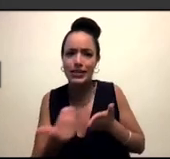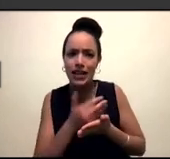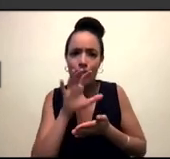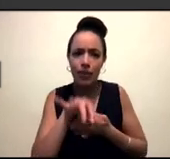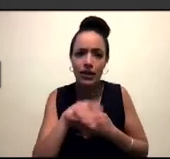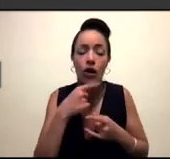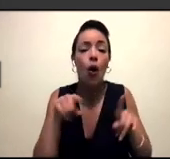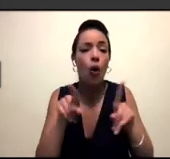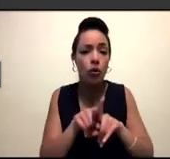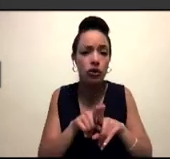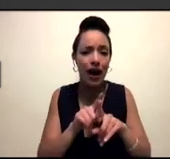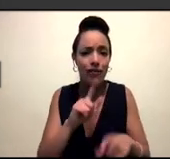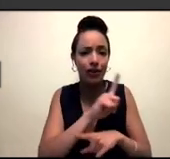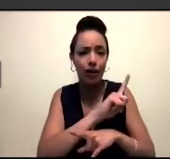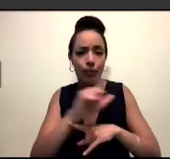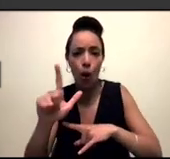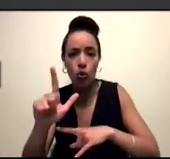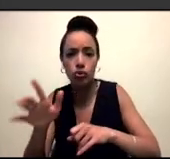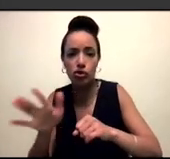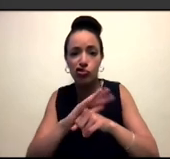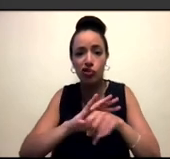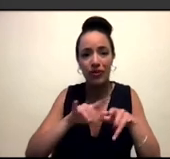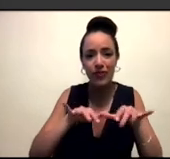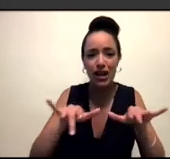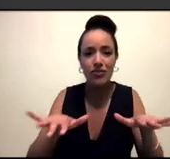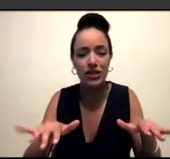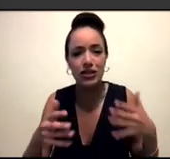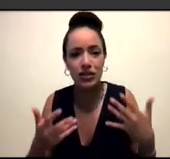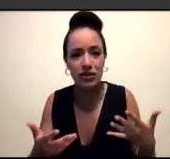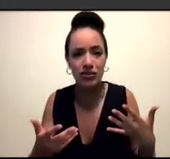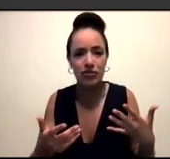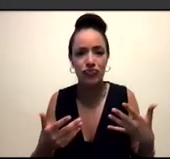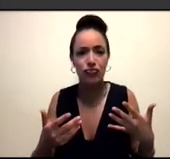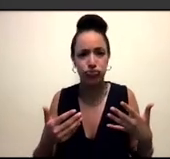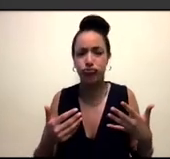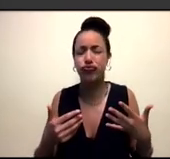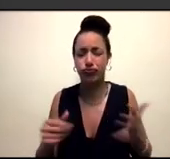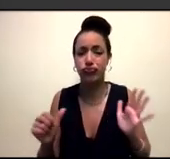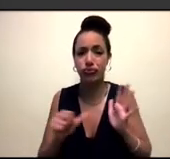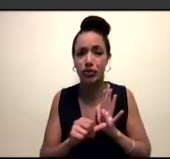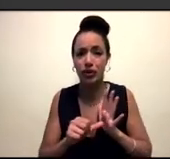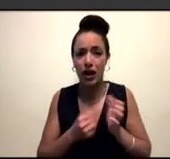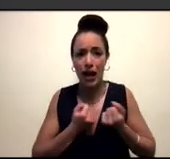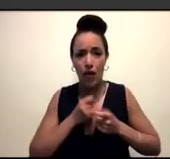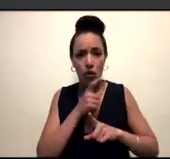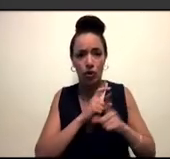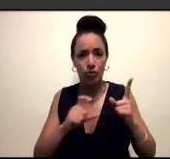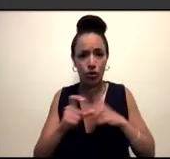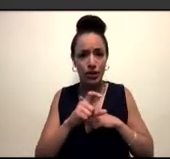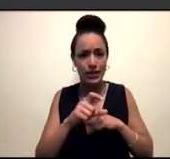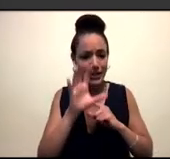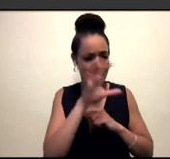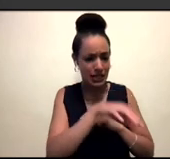pandemic, like a real fallout of the fact that, you know, especially in London, like, where are our community spaces as LGBTQ